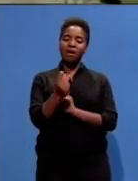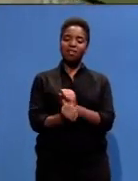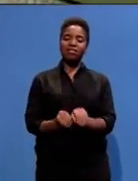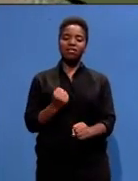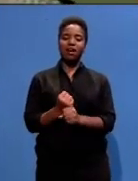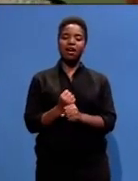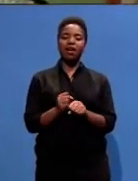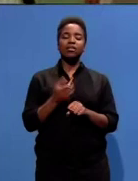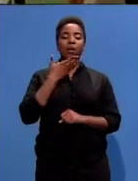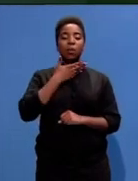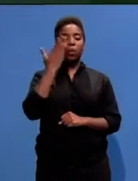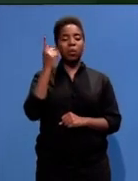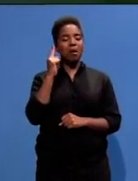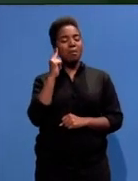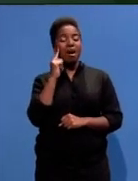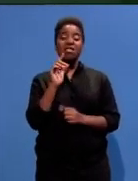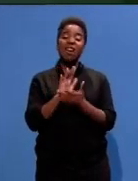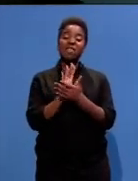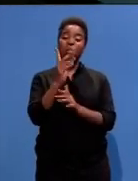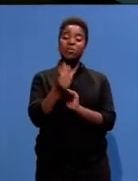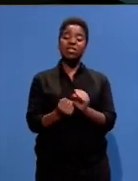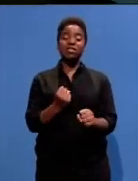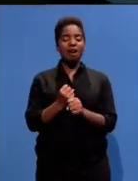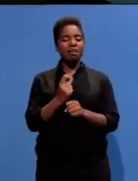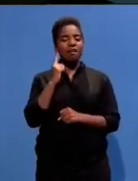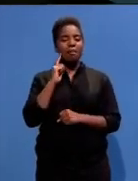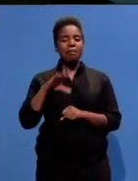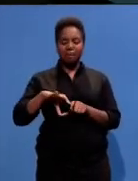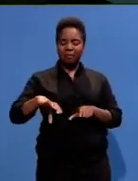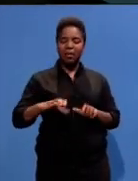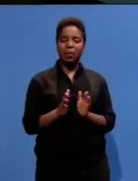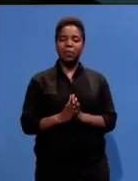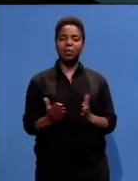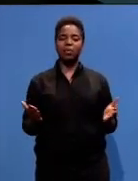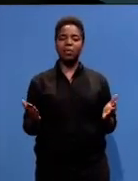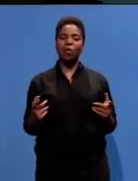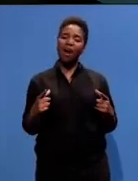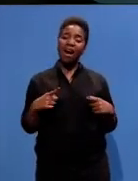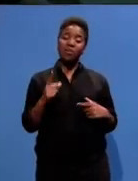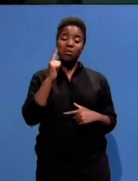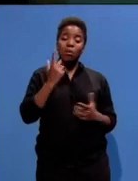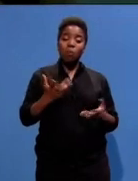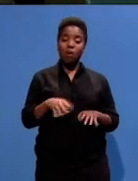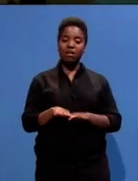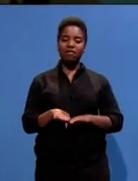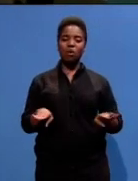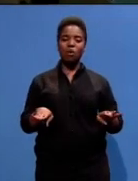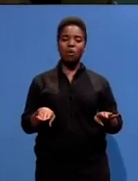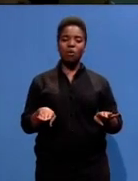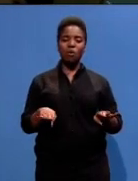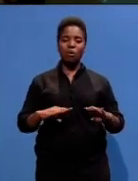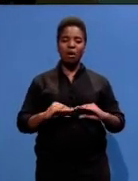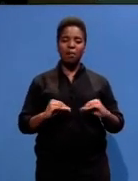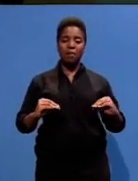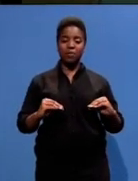were no beds. This was our bed. The size of a mat, a felt mat. There were no flush